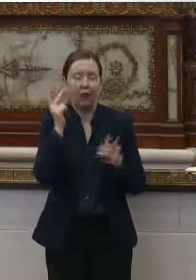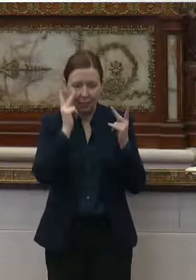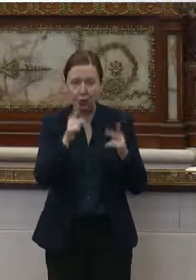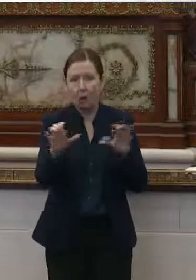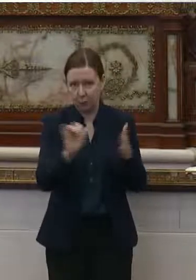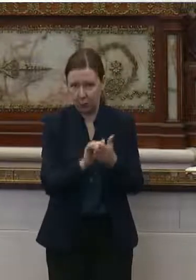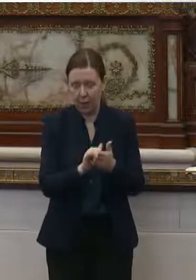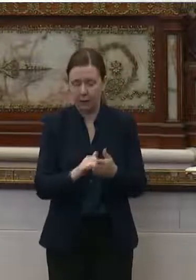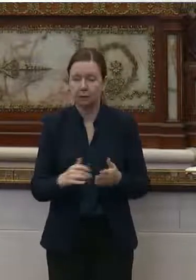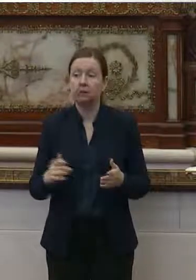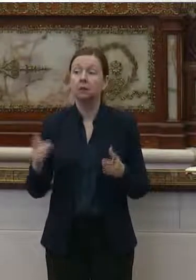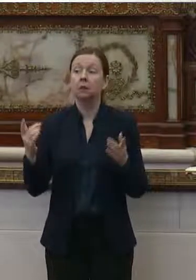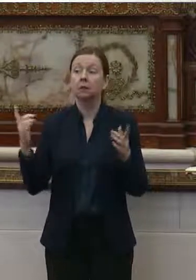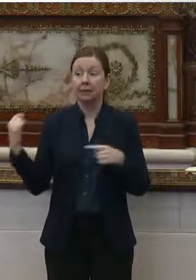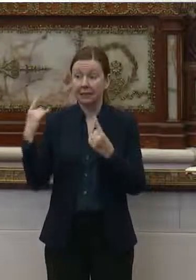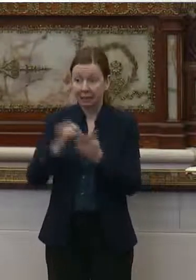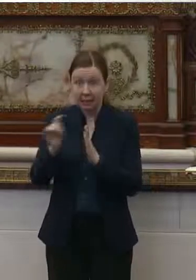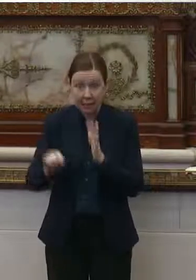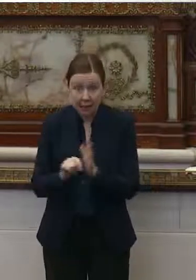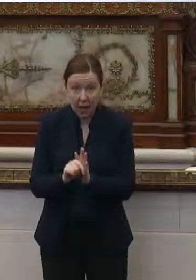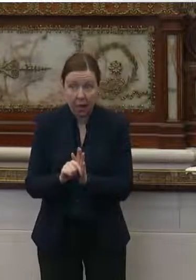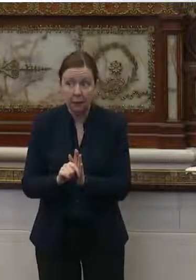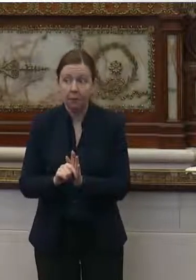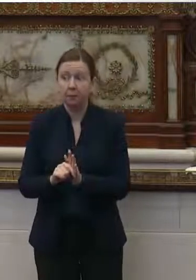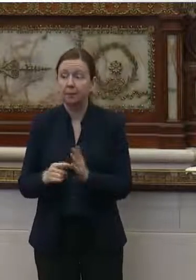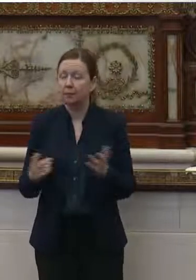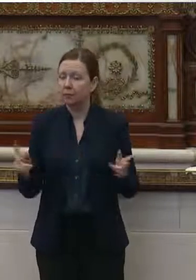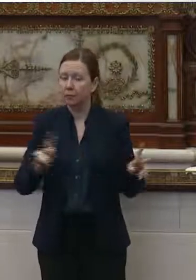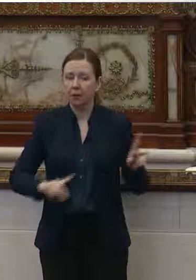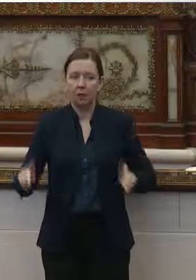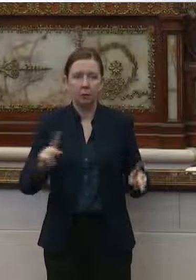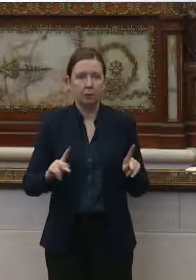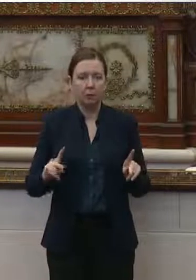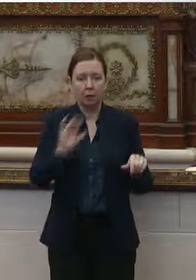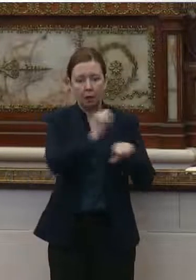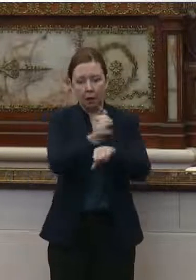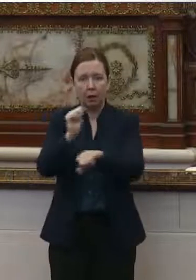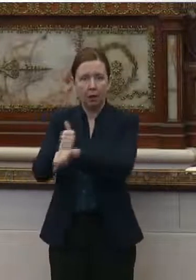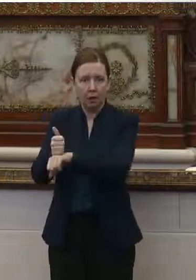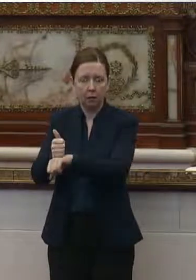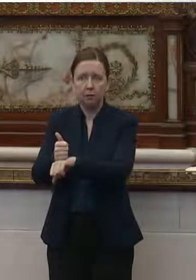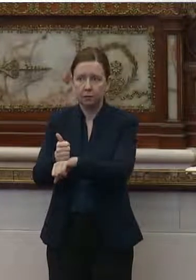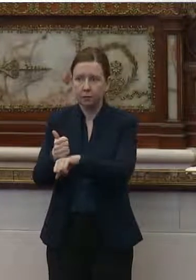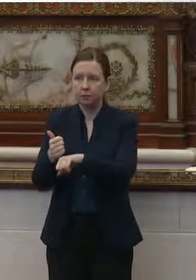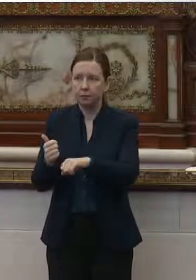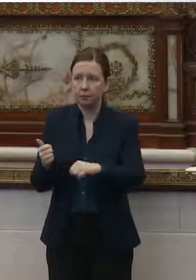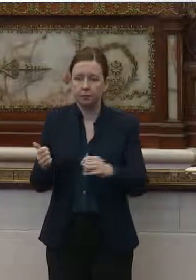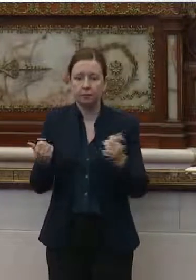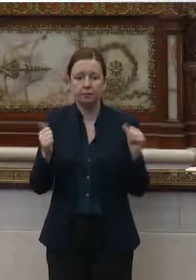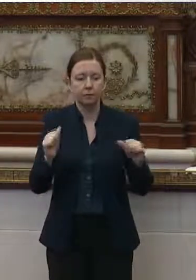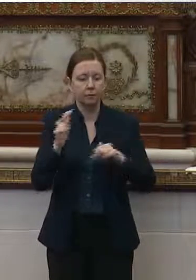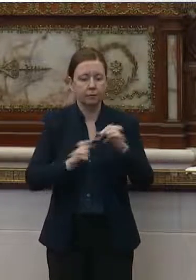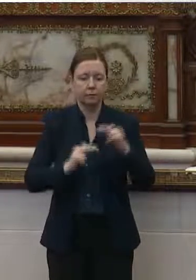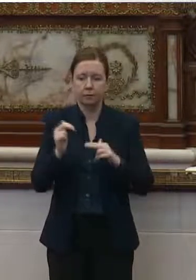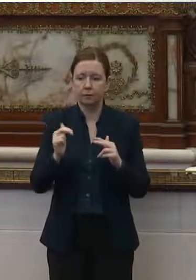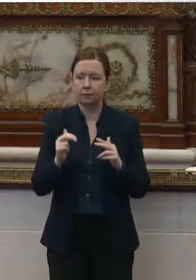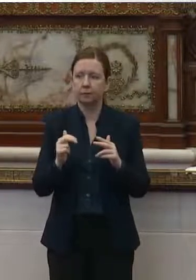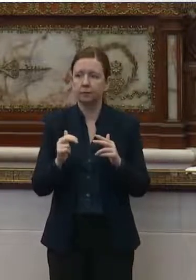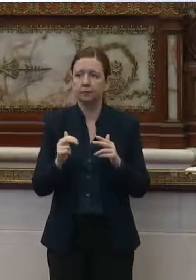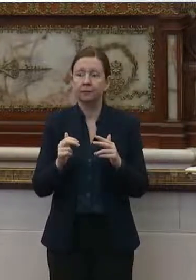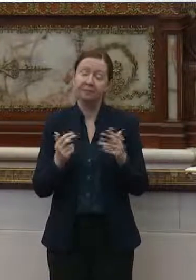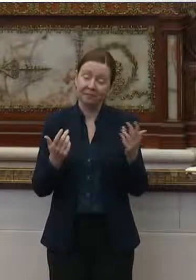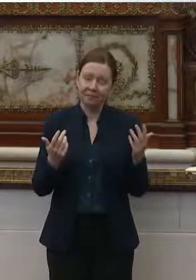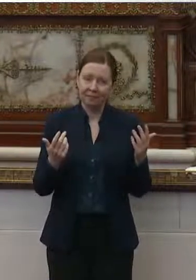What has happened since then, uh, is people have put into place, they were trying to build a plane, Madam Chair,